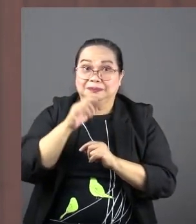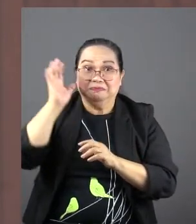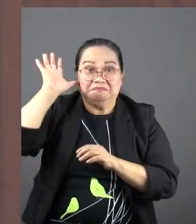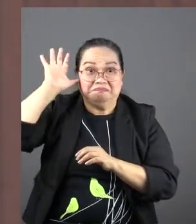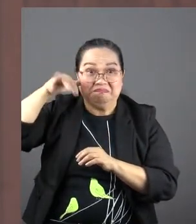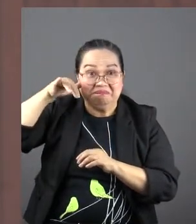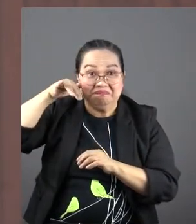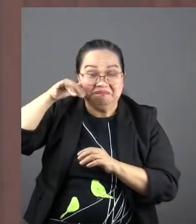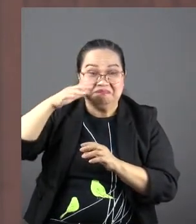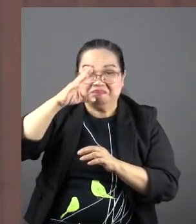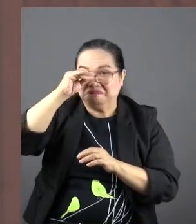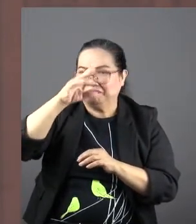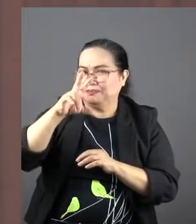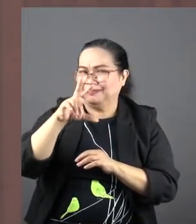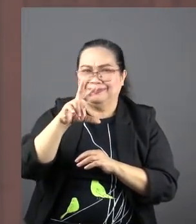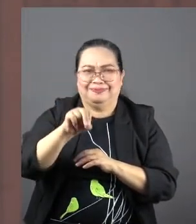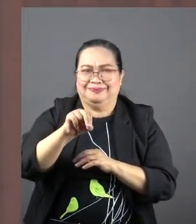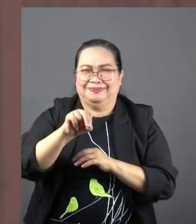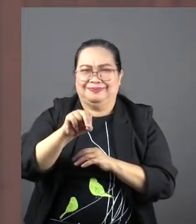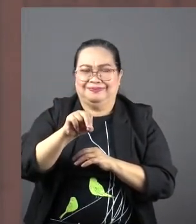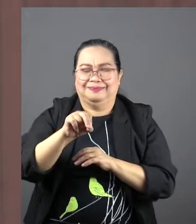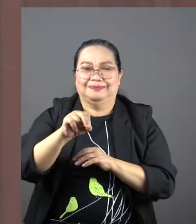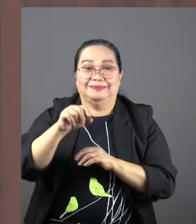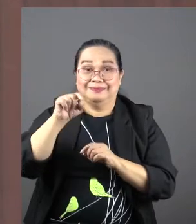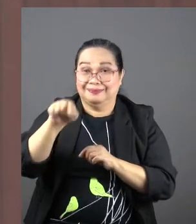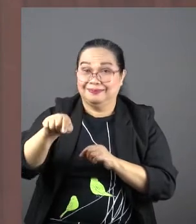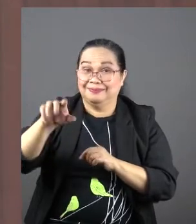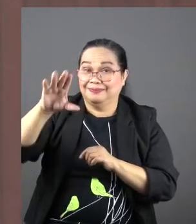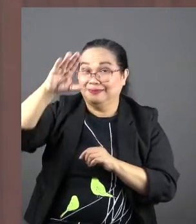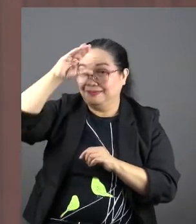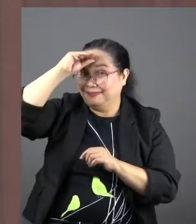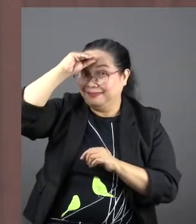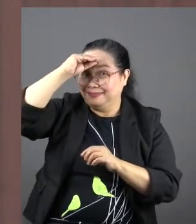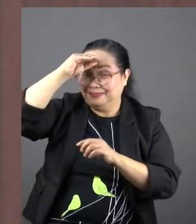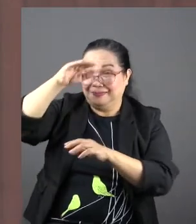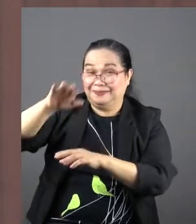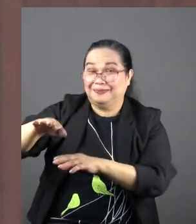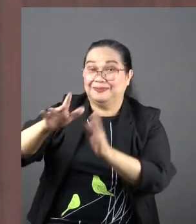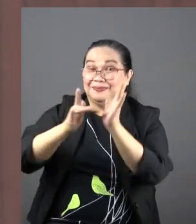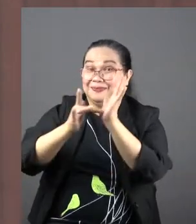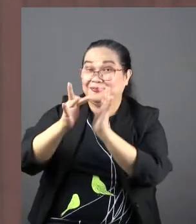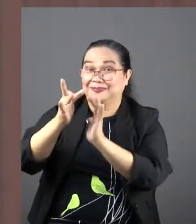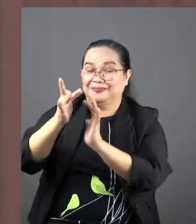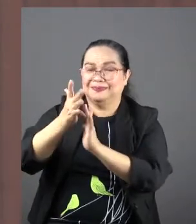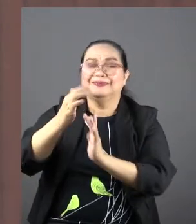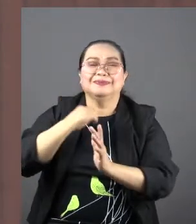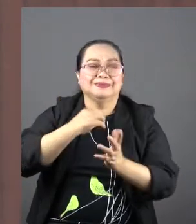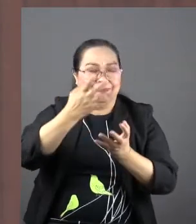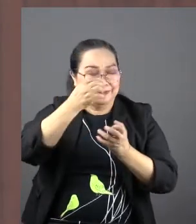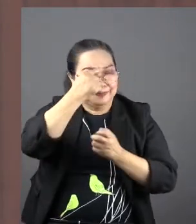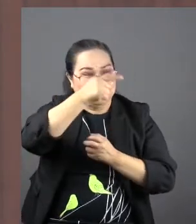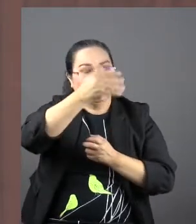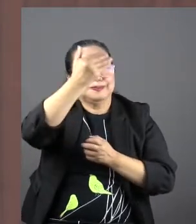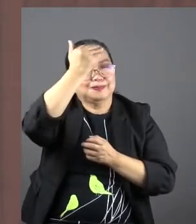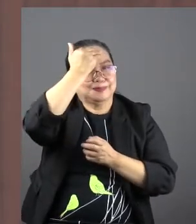talking to his mom? No. This is a boy telling them that I want you to realize that you said